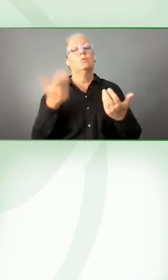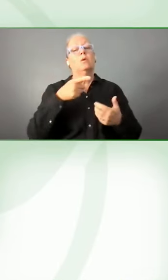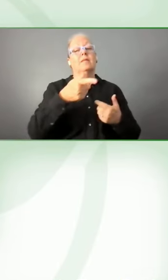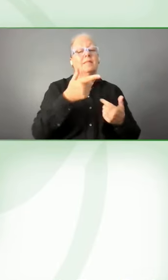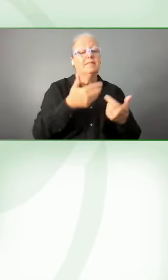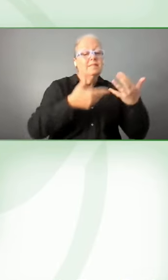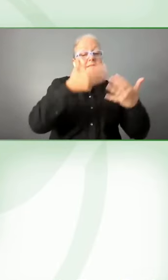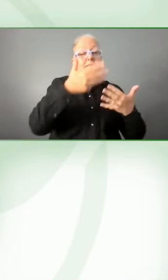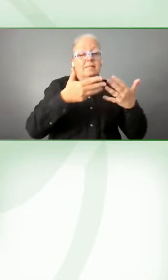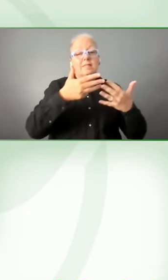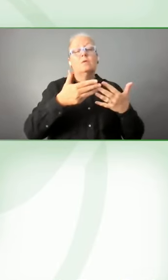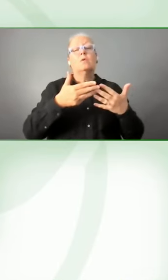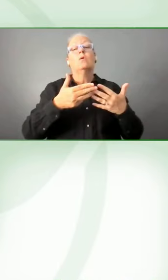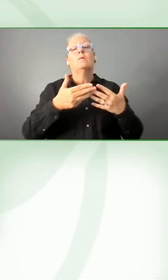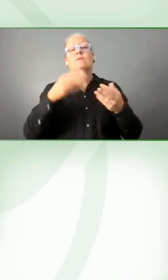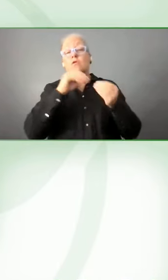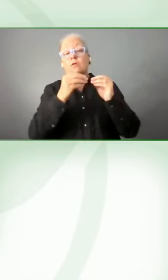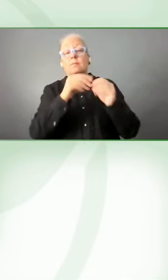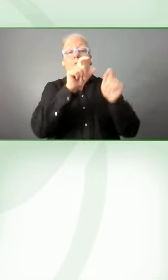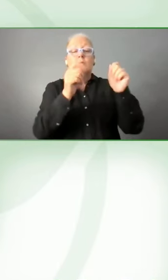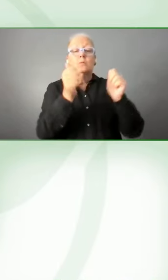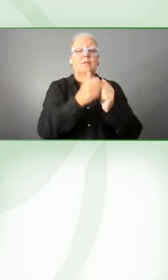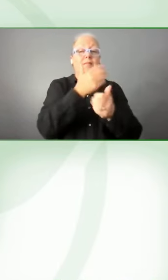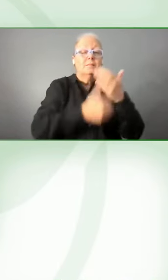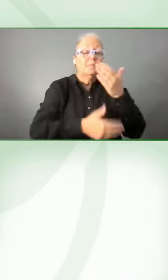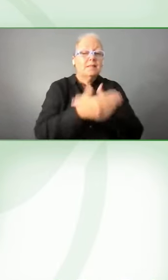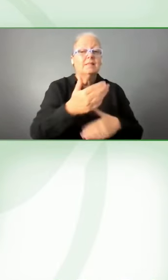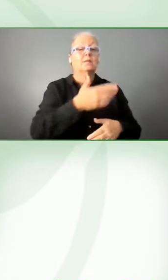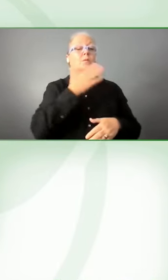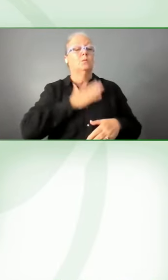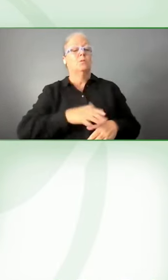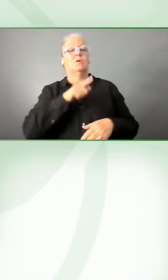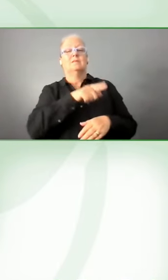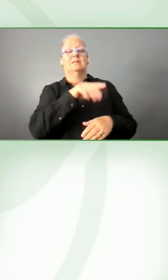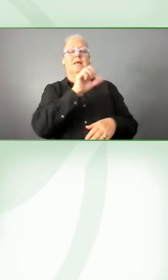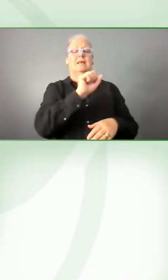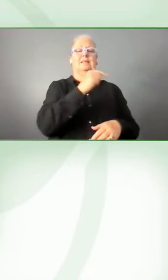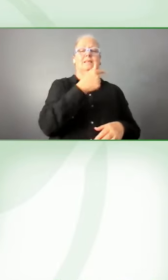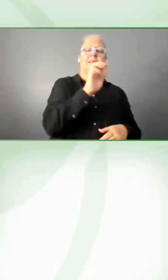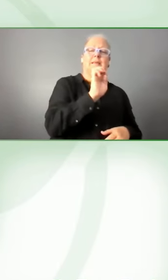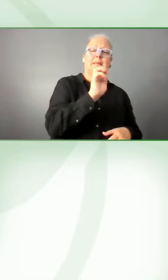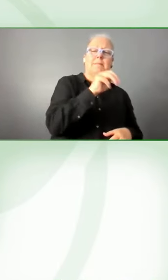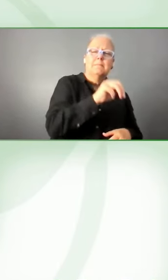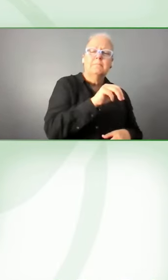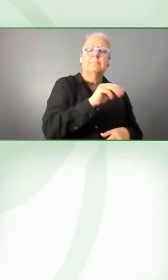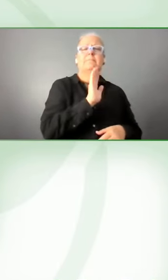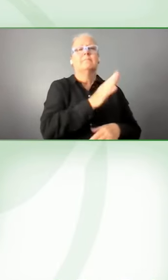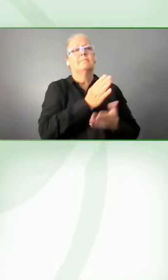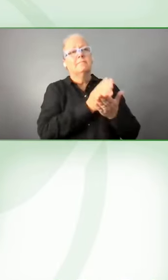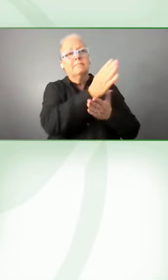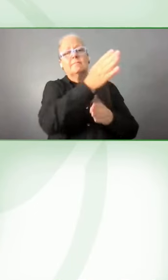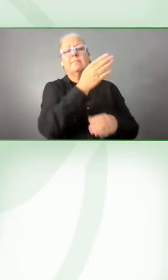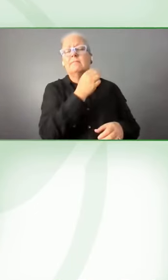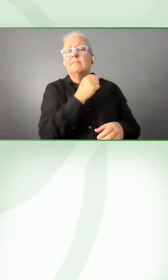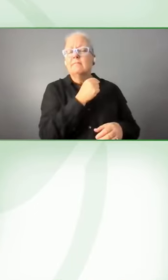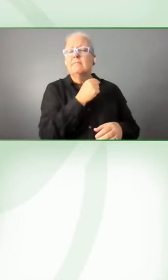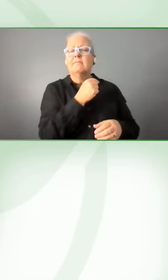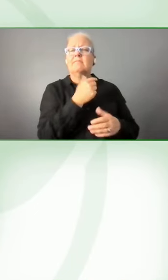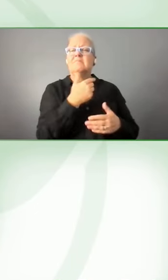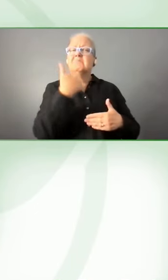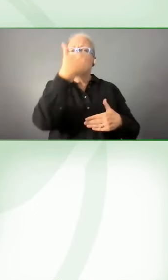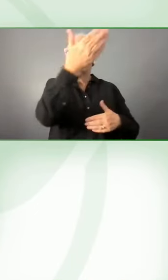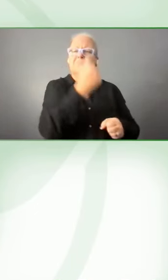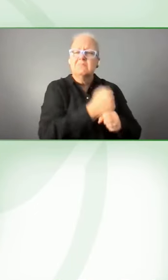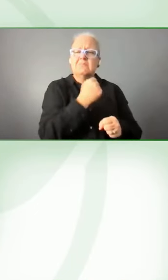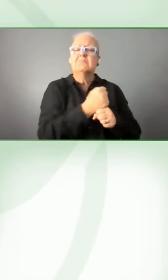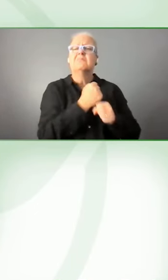who pursue STEM education and STEM careers, there's a disparity of course between, um, the general population and, and,